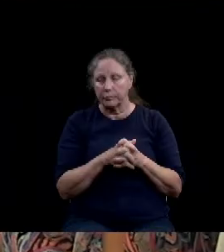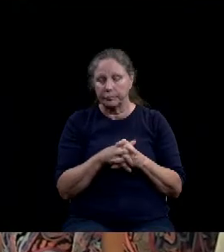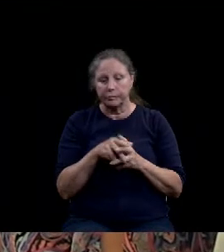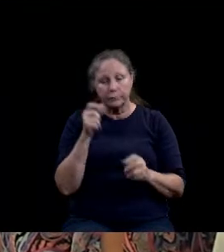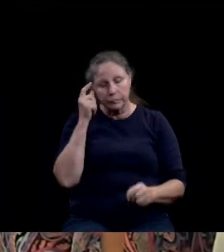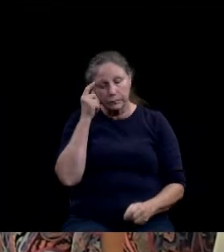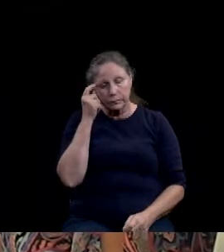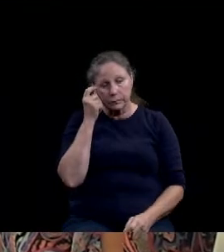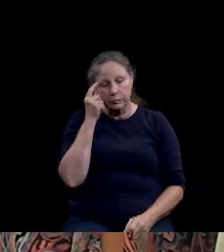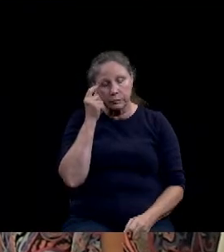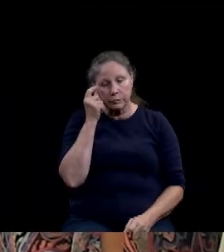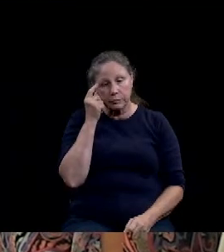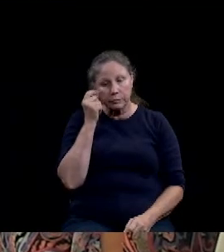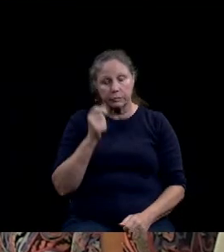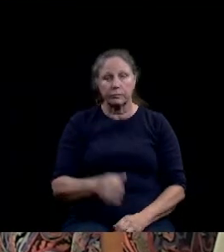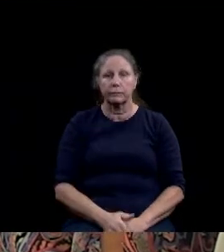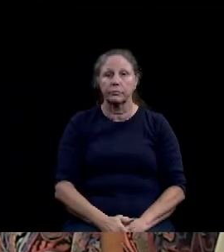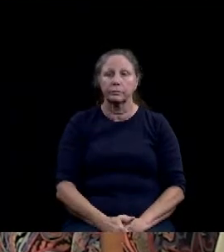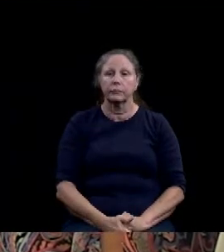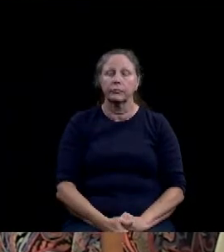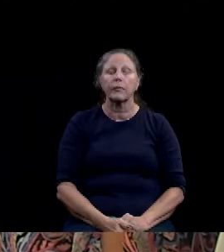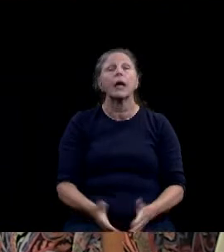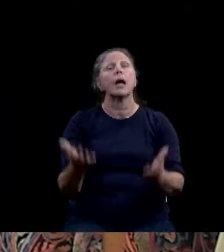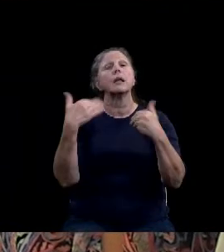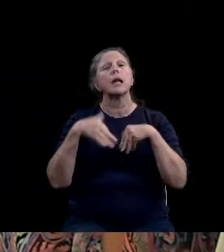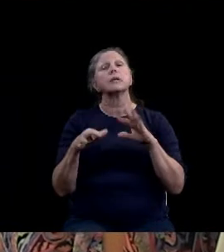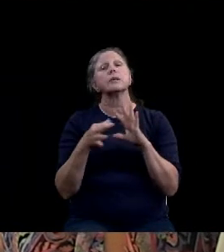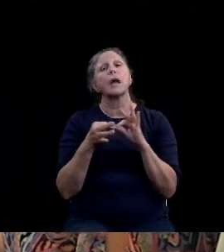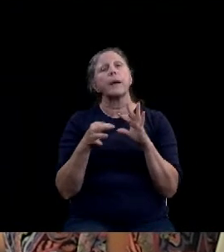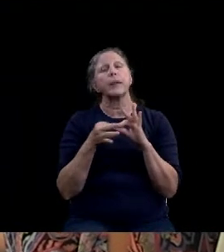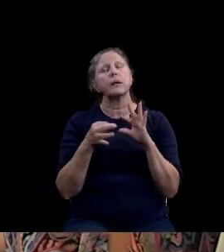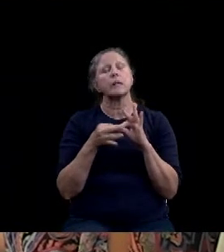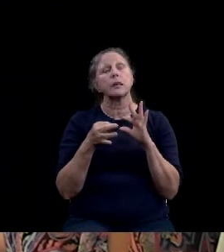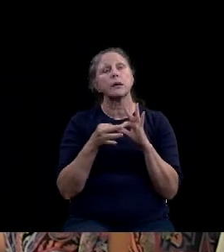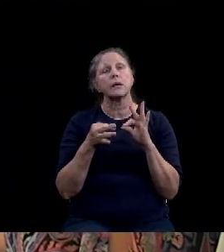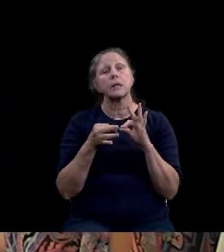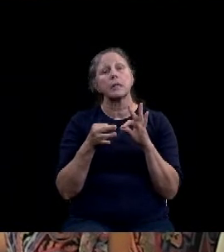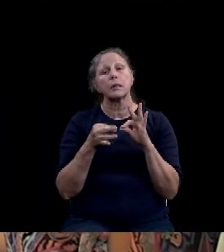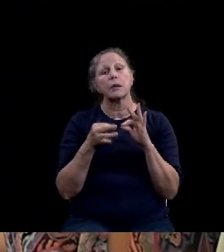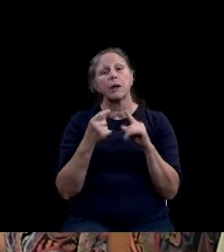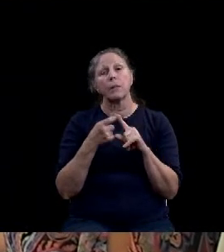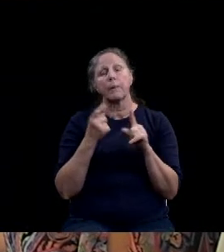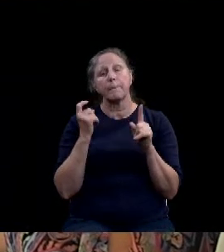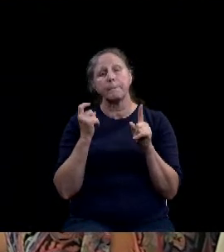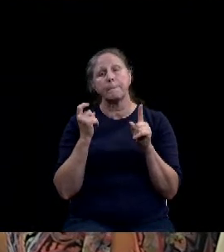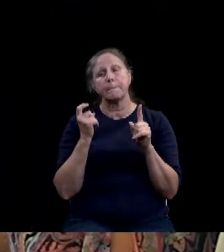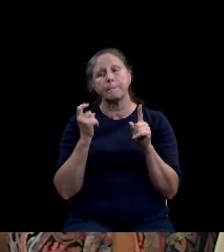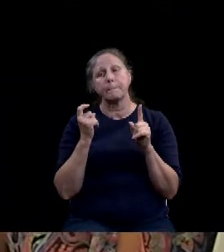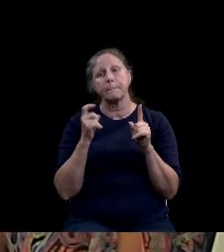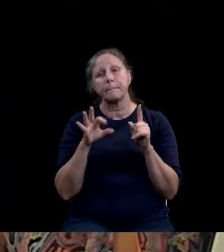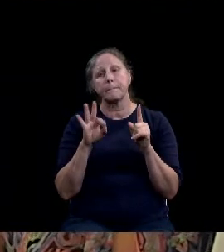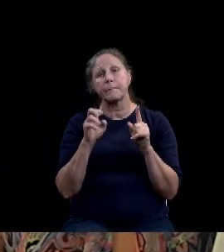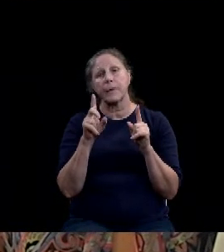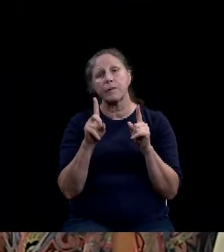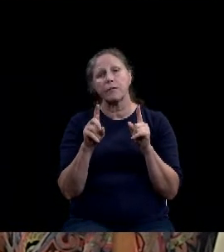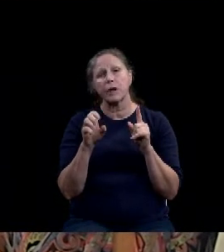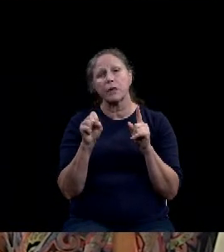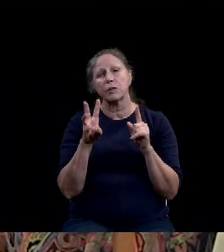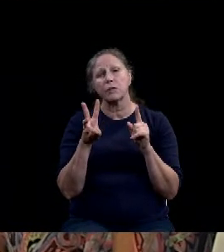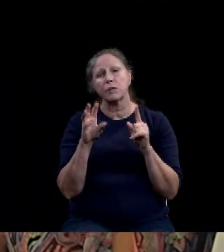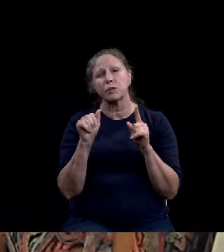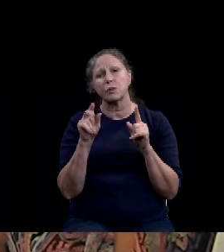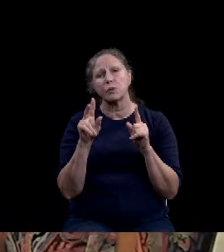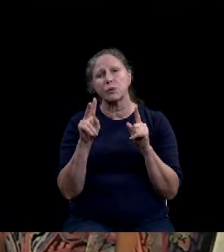The next comment is from Fred Swanner and this is for resolution 572.